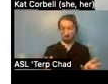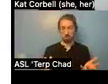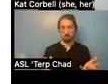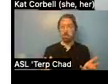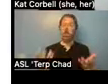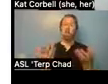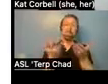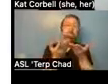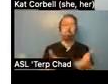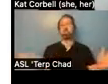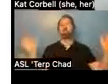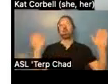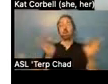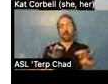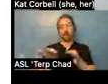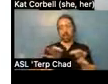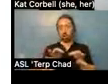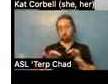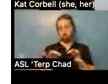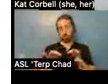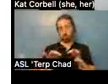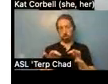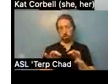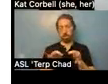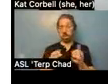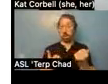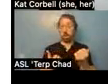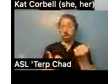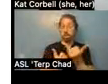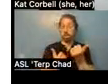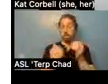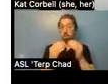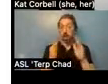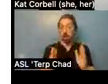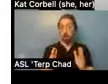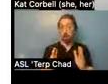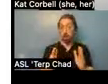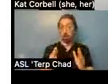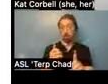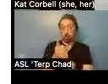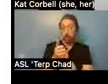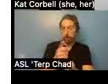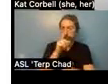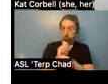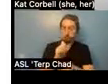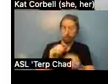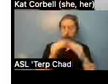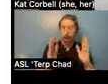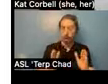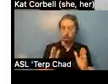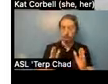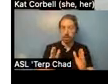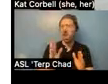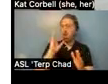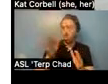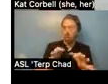broad definition. So supportive housing is housing, and we'll get more into, um, the description of permanent housing or